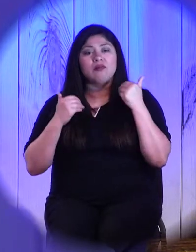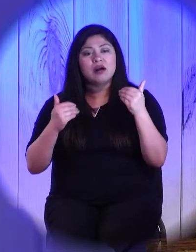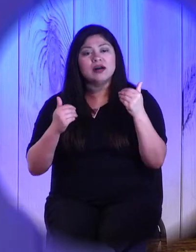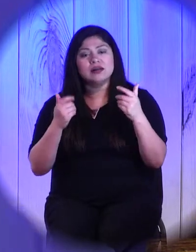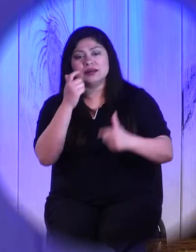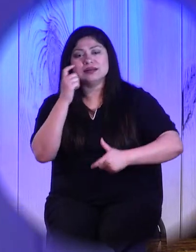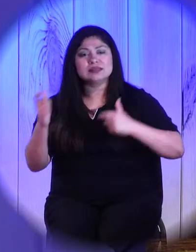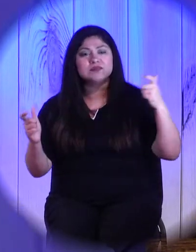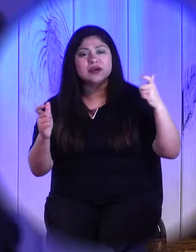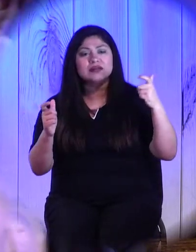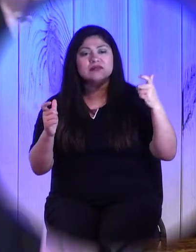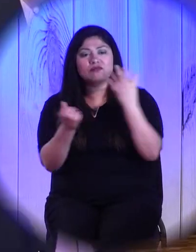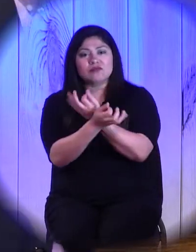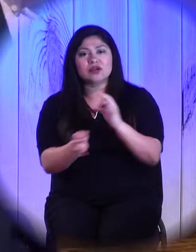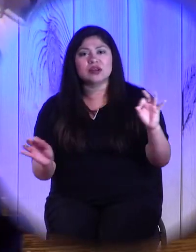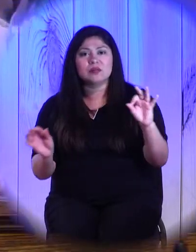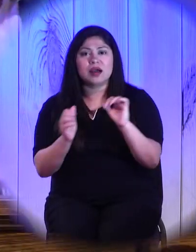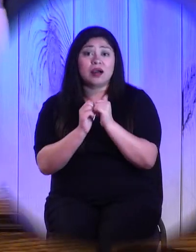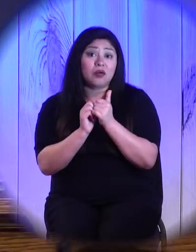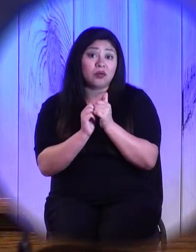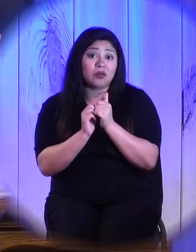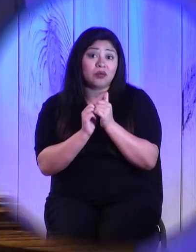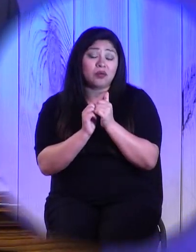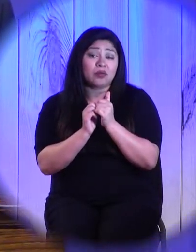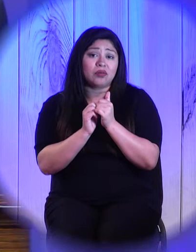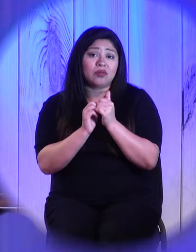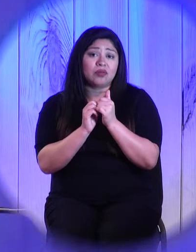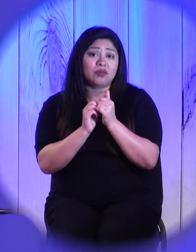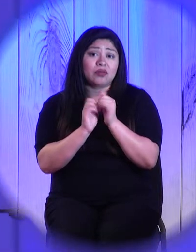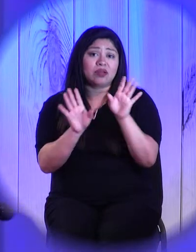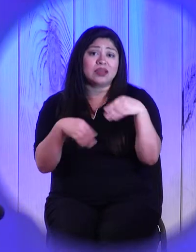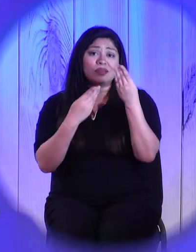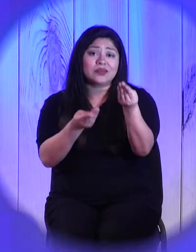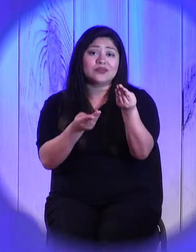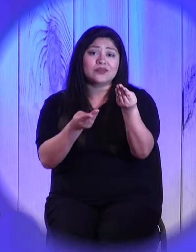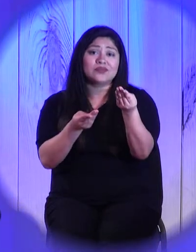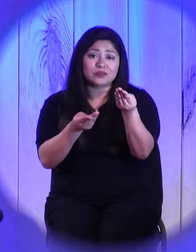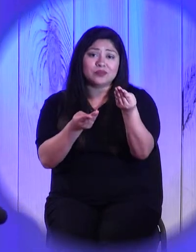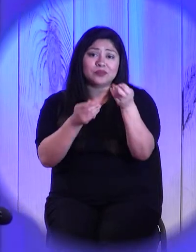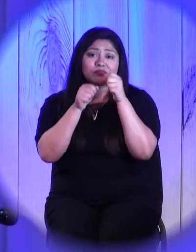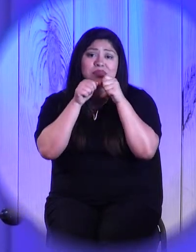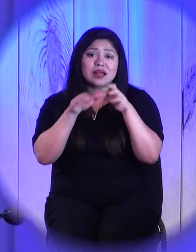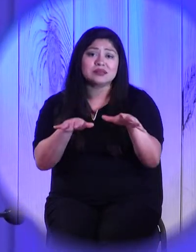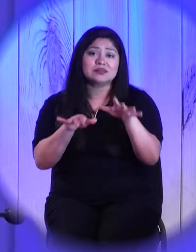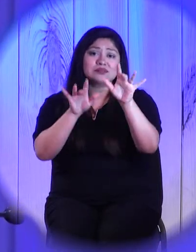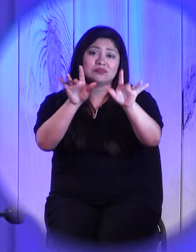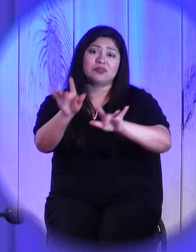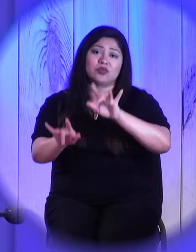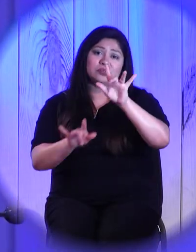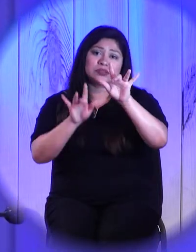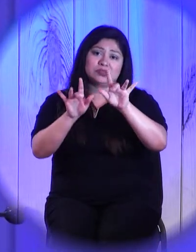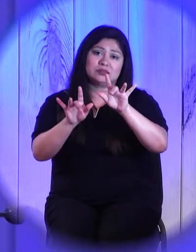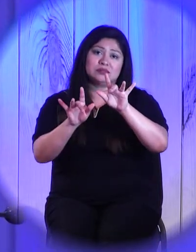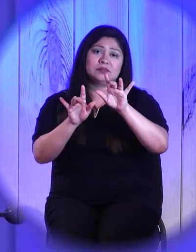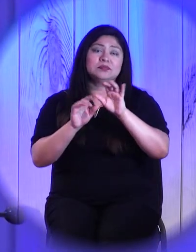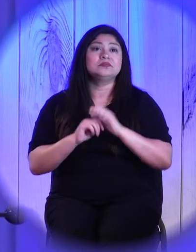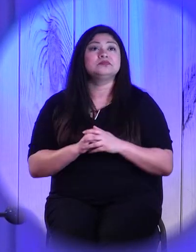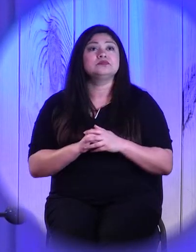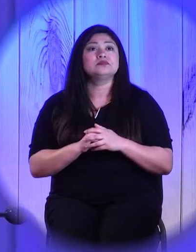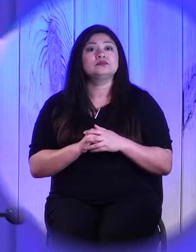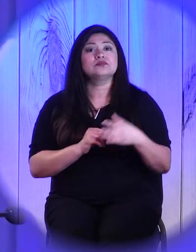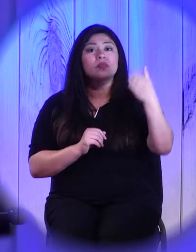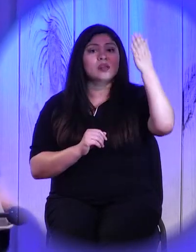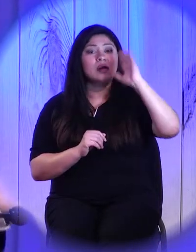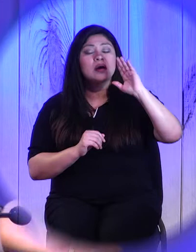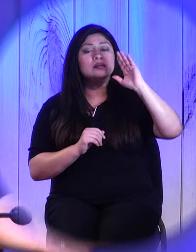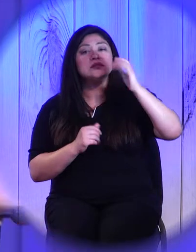another with mercy. And God is inviting each of us to live that kind of life, a kind of